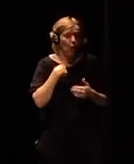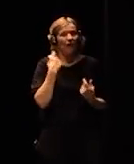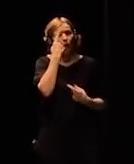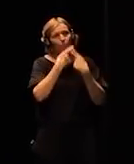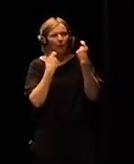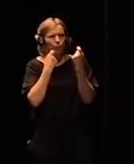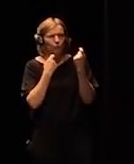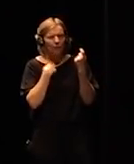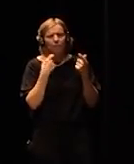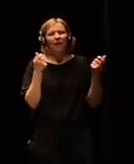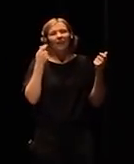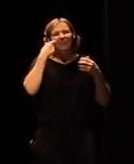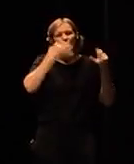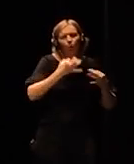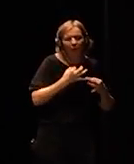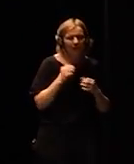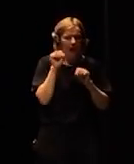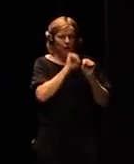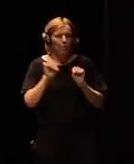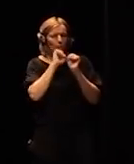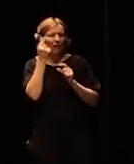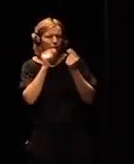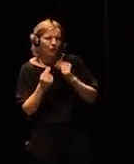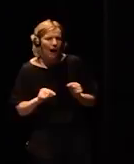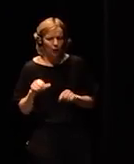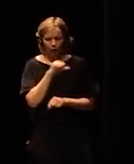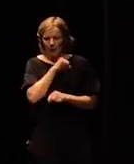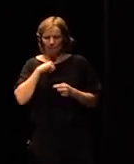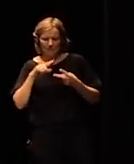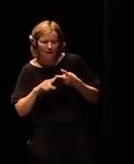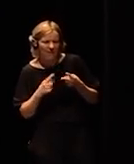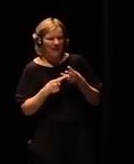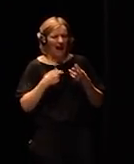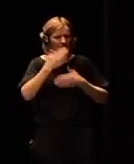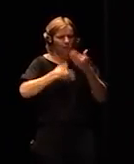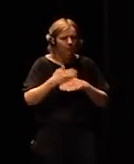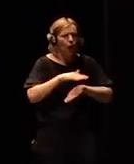privacy sustainability governance social contract